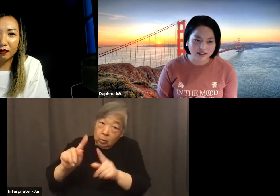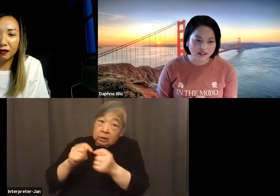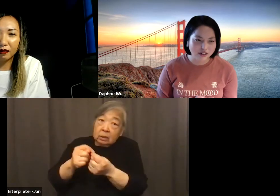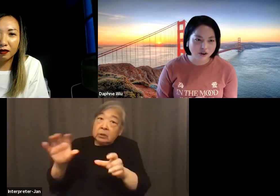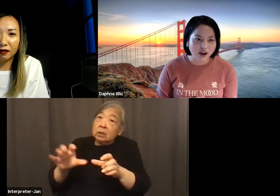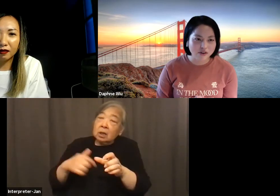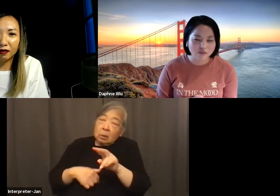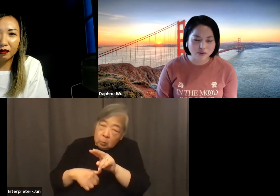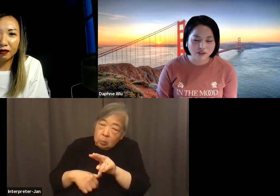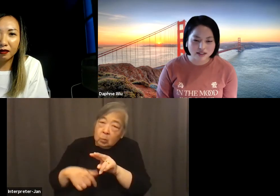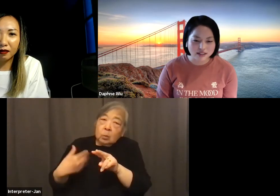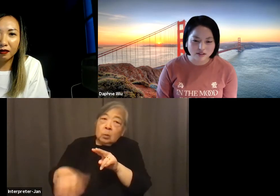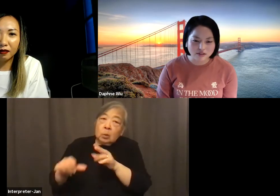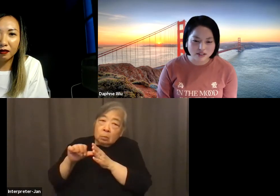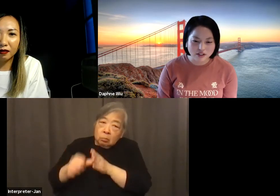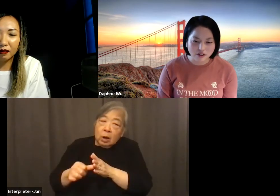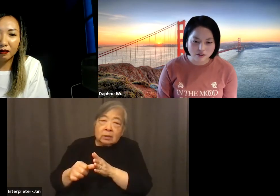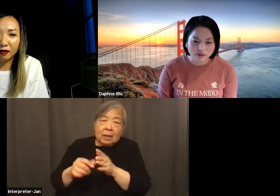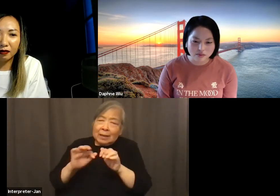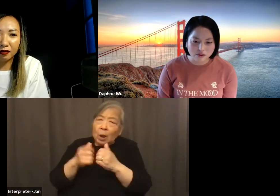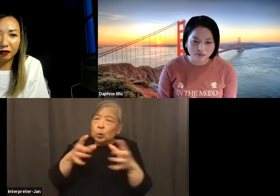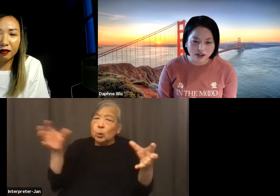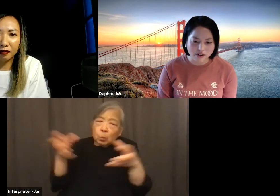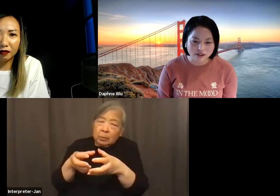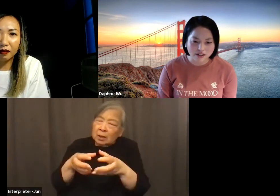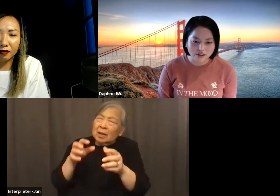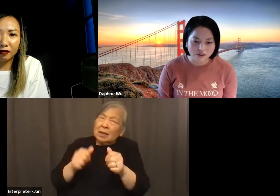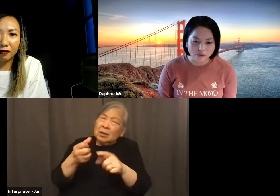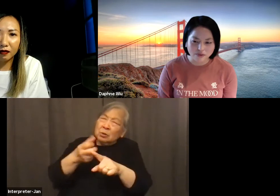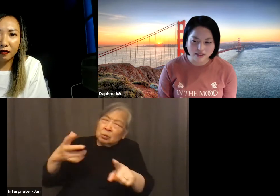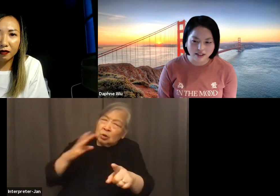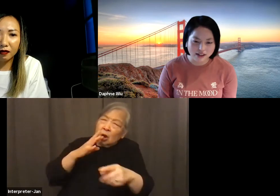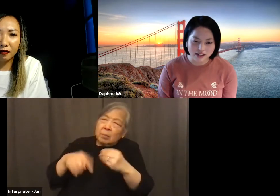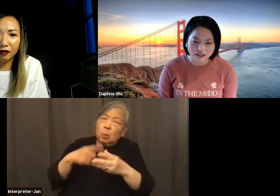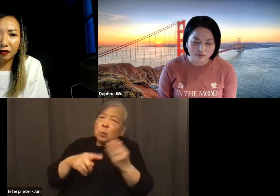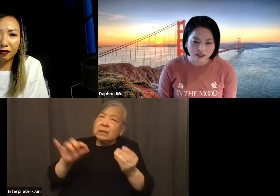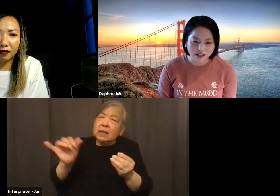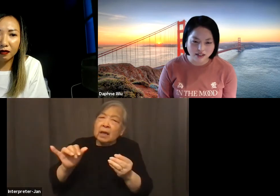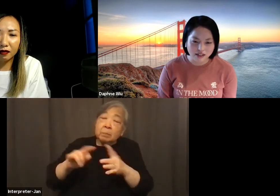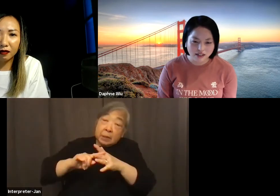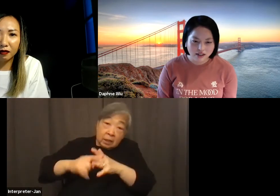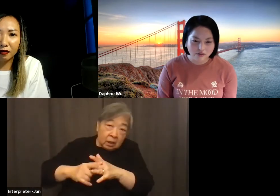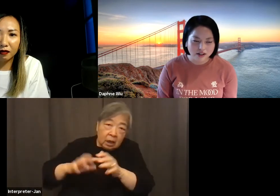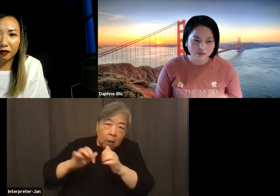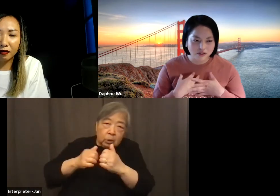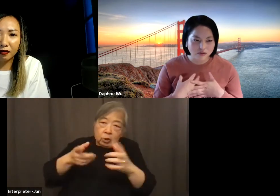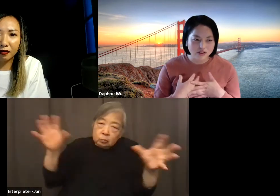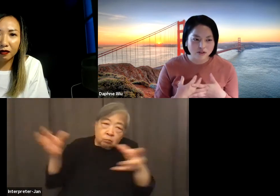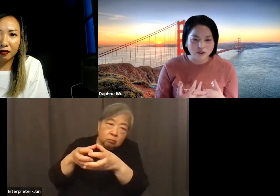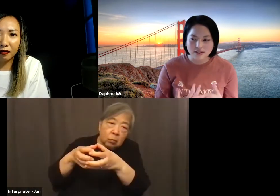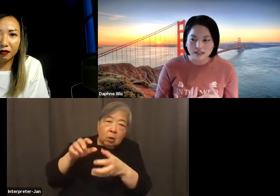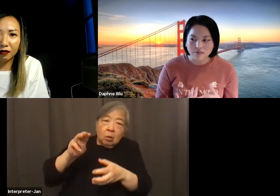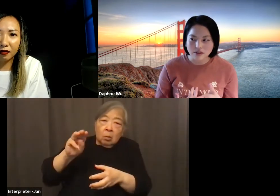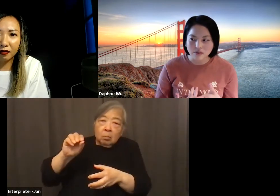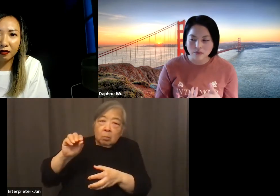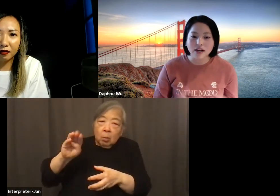And, you know, how you've mobilized, can you share a little bit more about, you know, what was that like in the beginning? And for us, we're such a